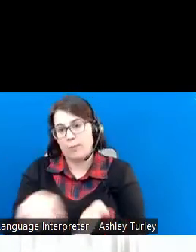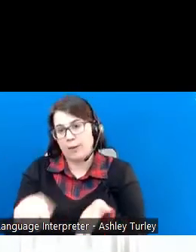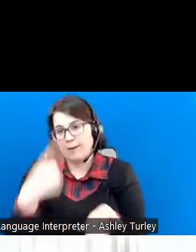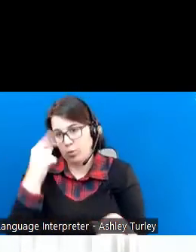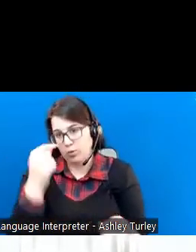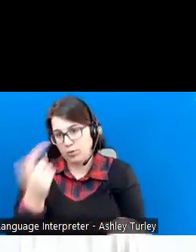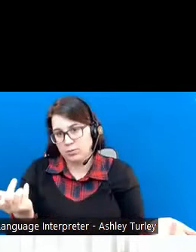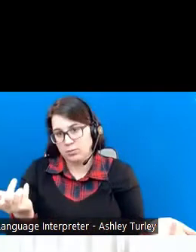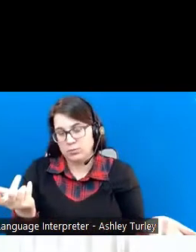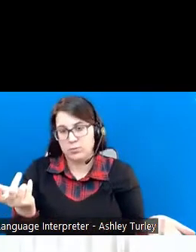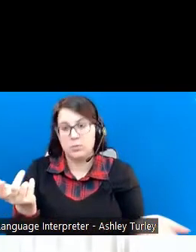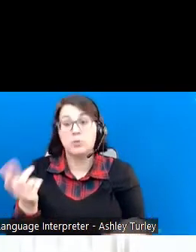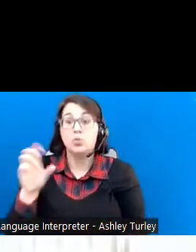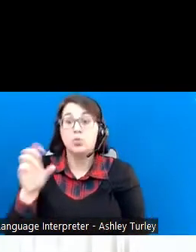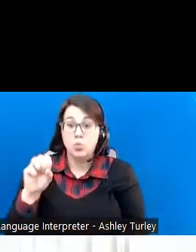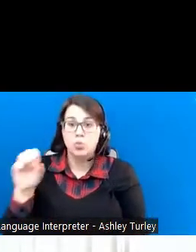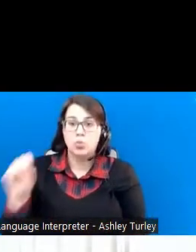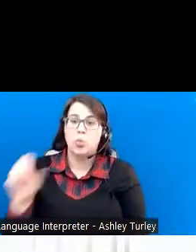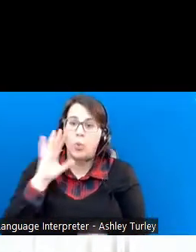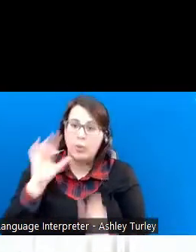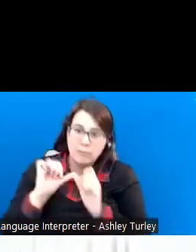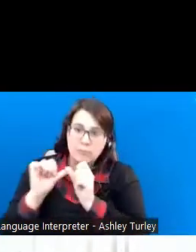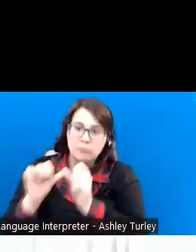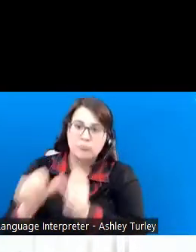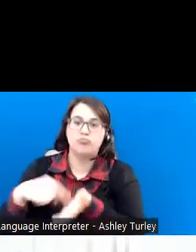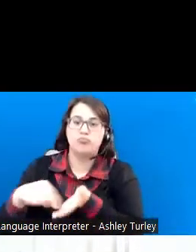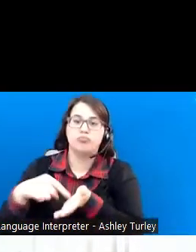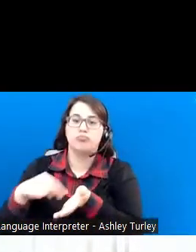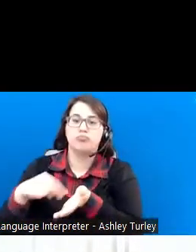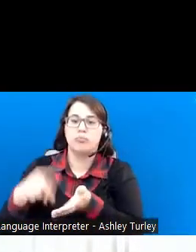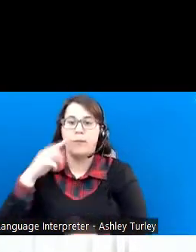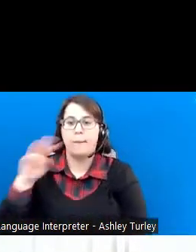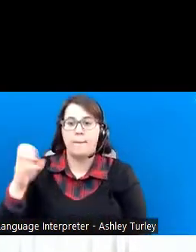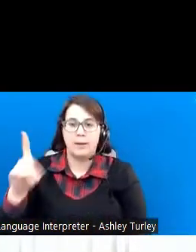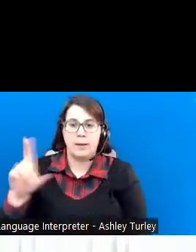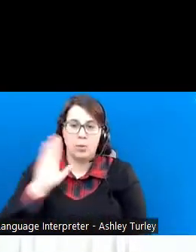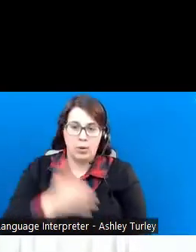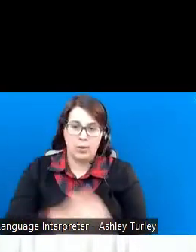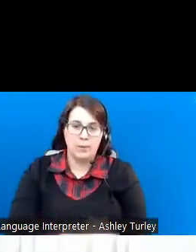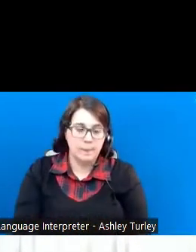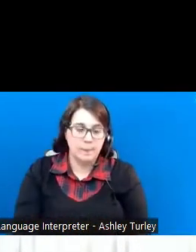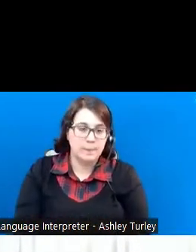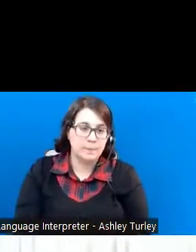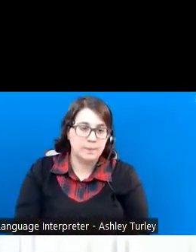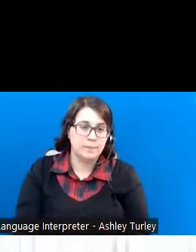Social Security continues to pay for their Medicaid. Next slide.